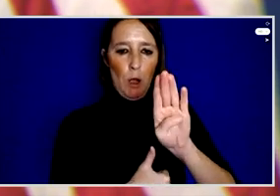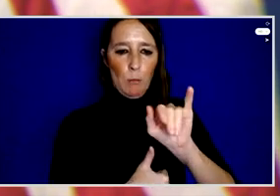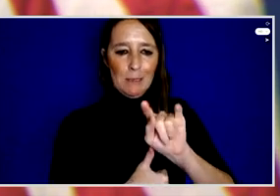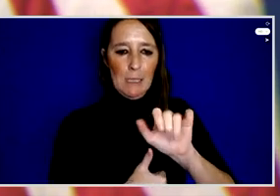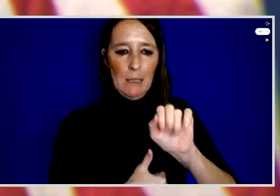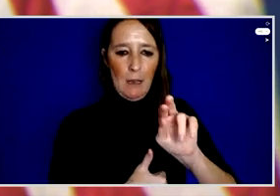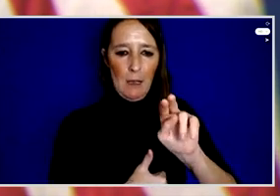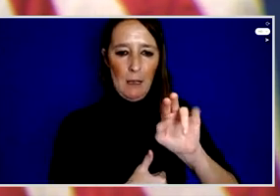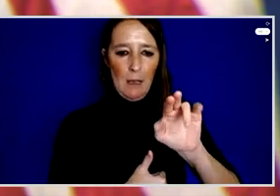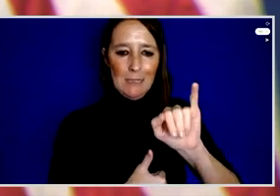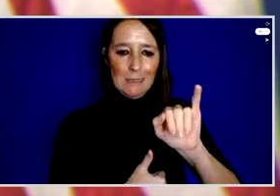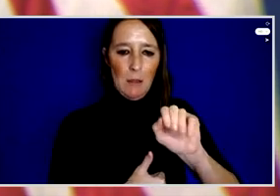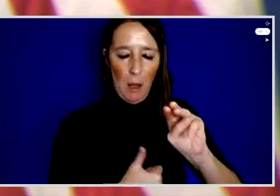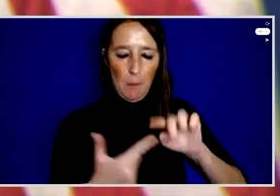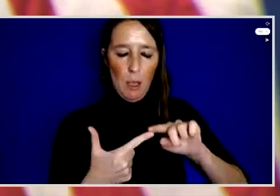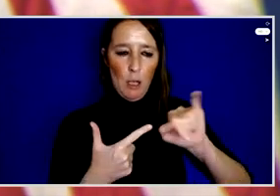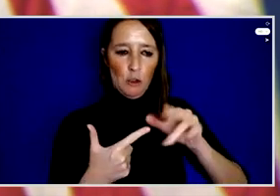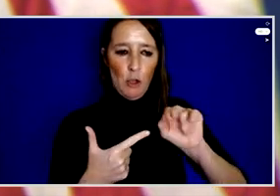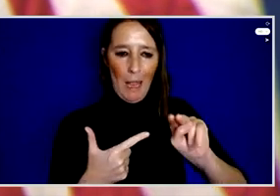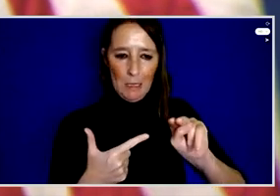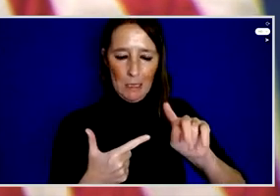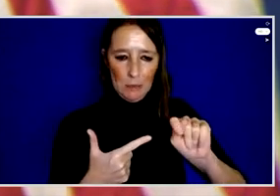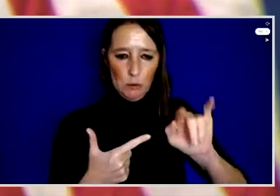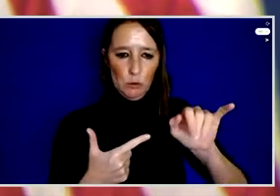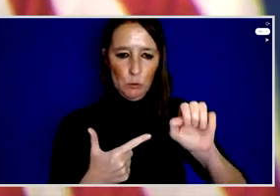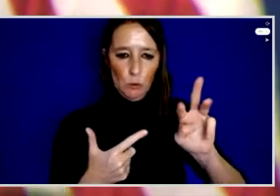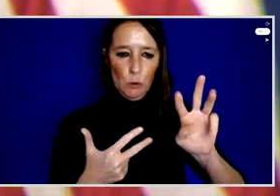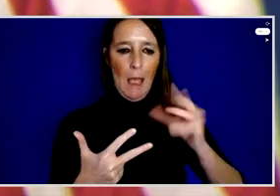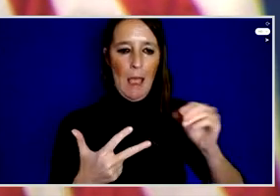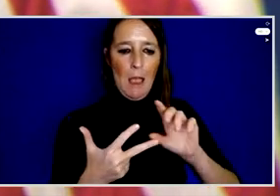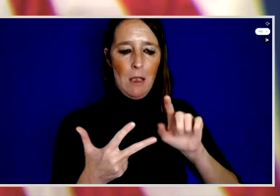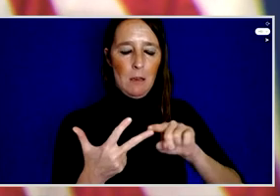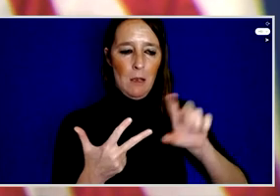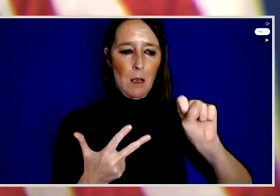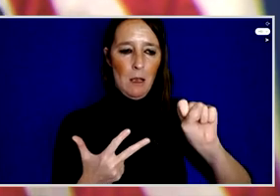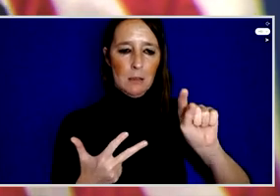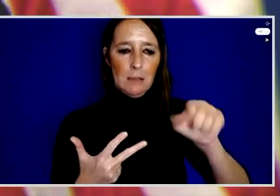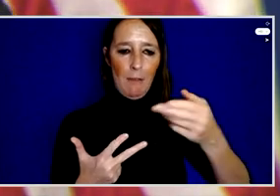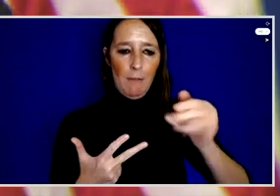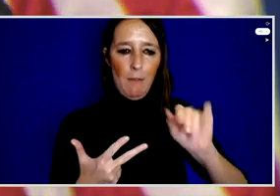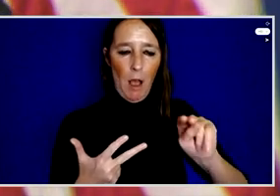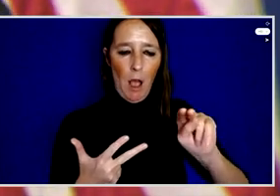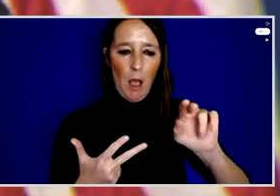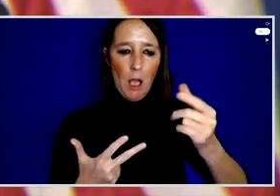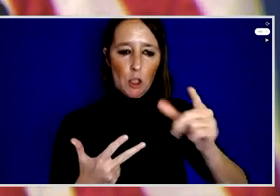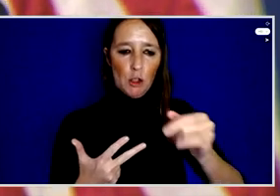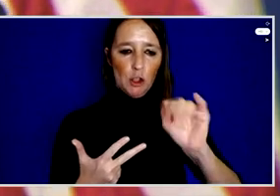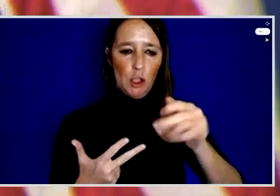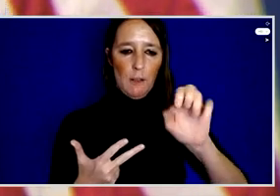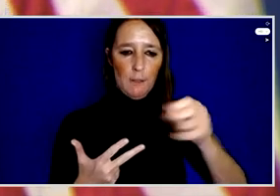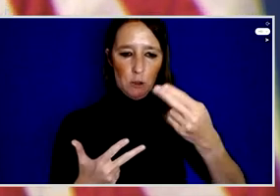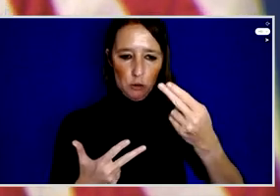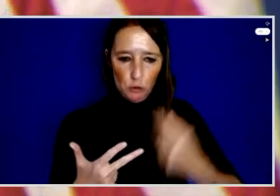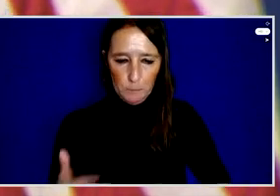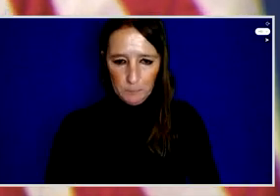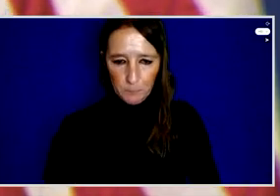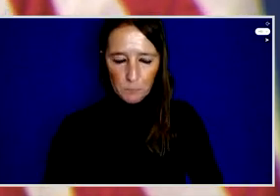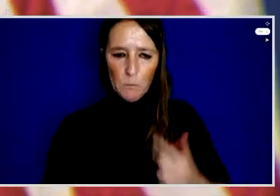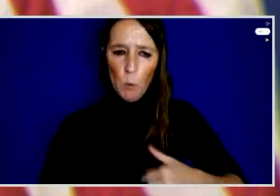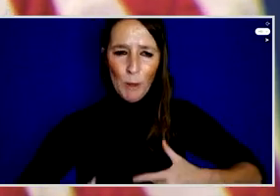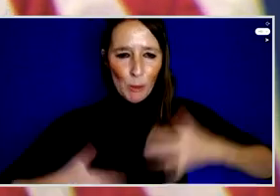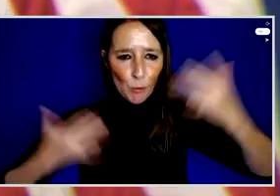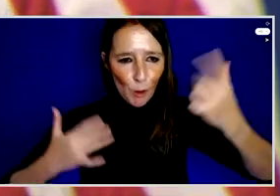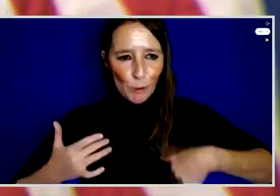Zhu, and Stefan Dojcinovich. We are thrilled to have you all here with us as we begin to wrap up a